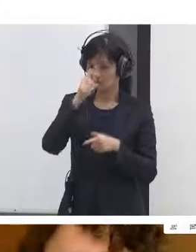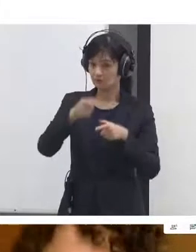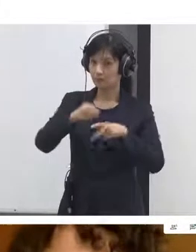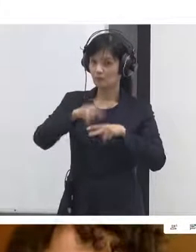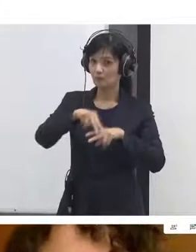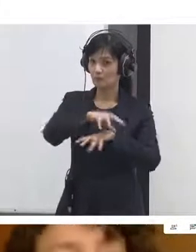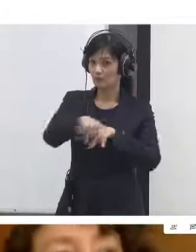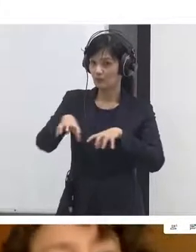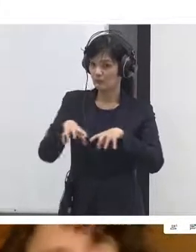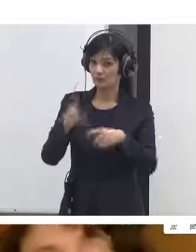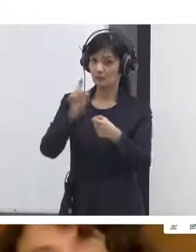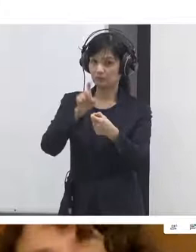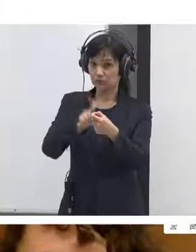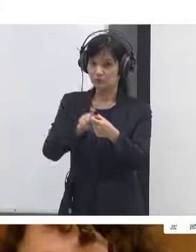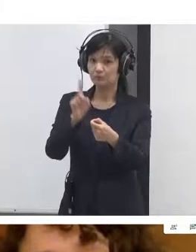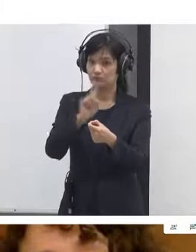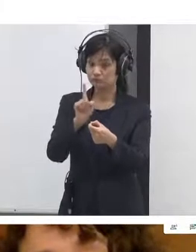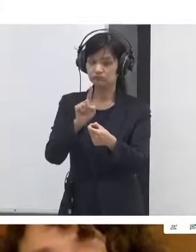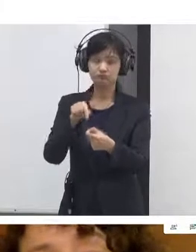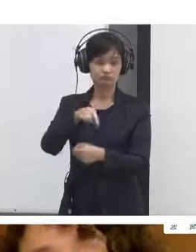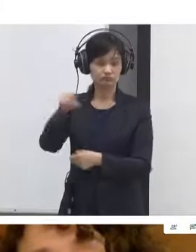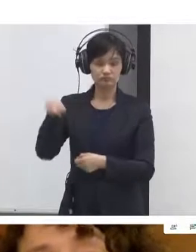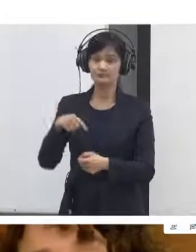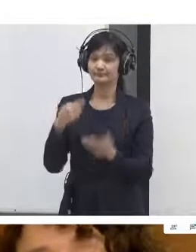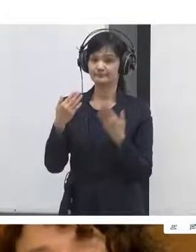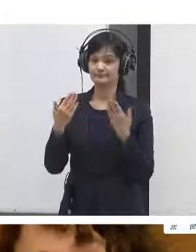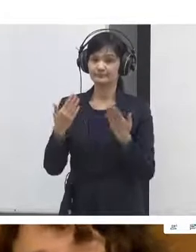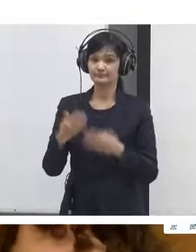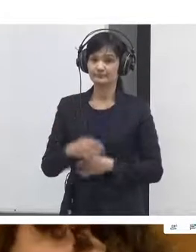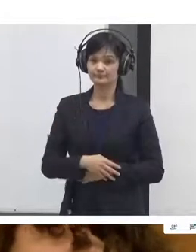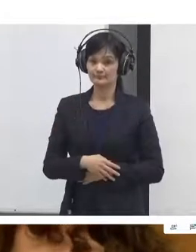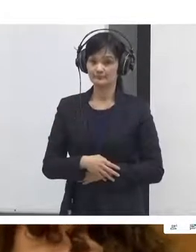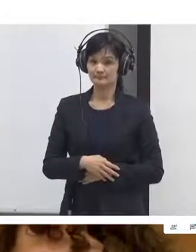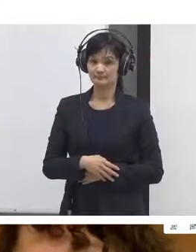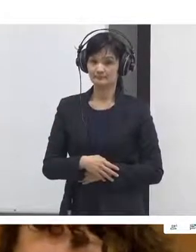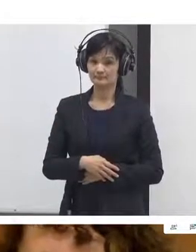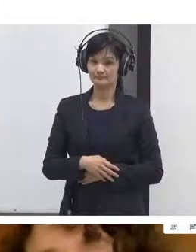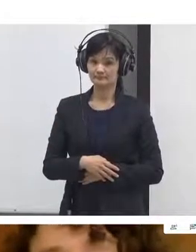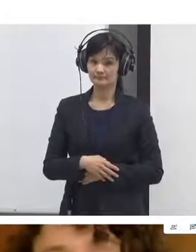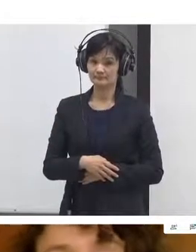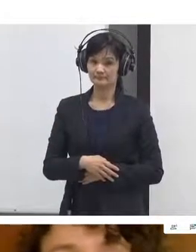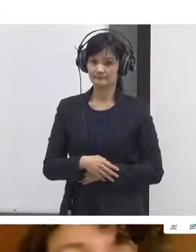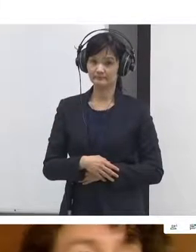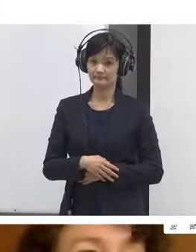enable new possibilities for the way that they can be a public together